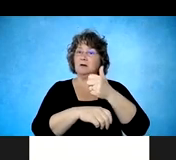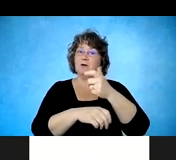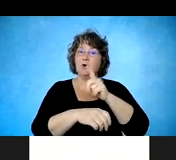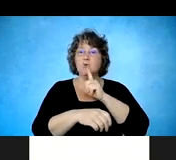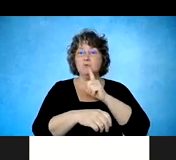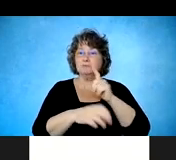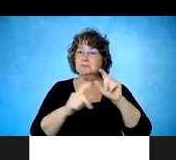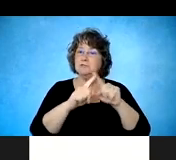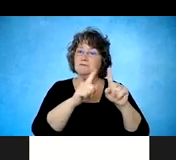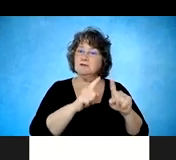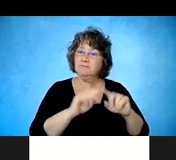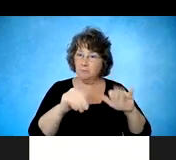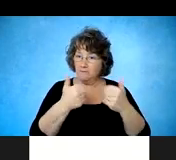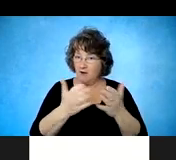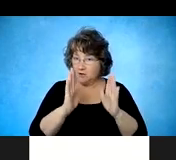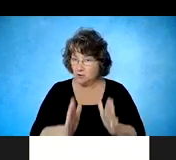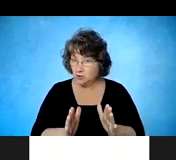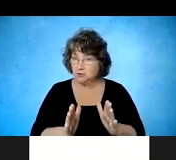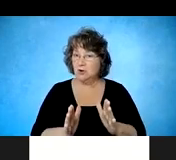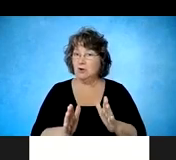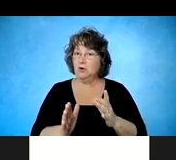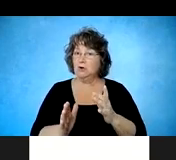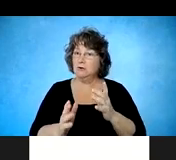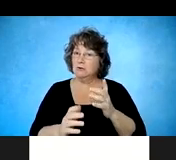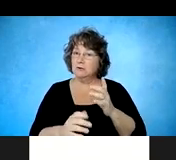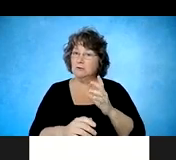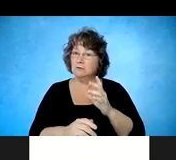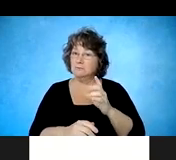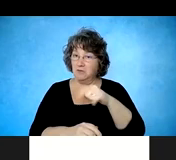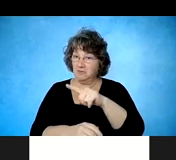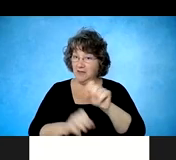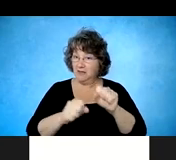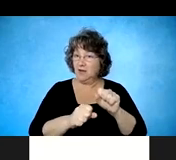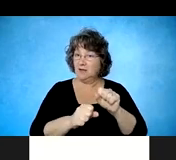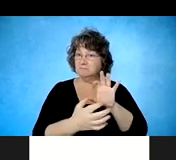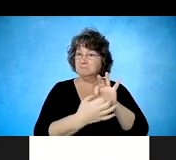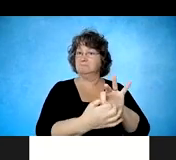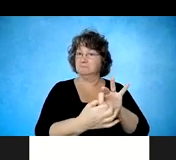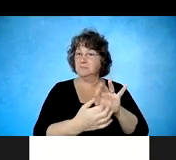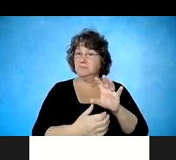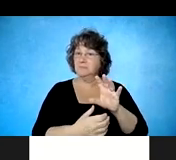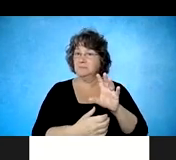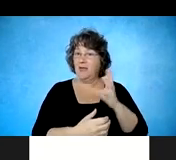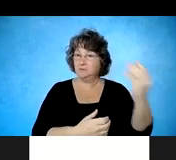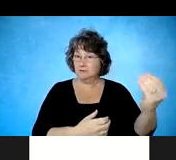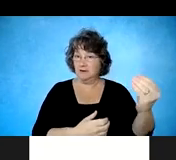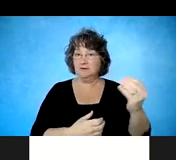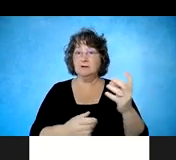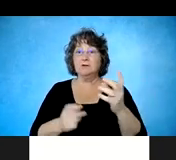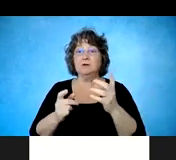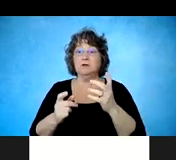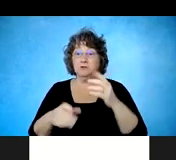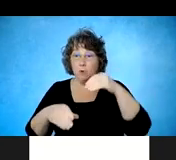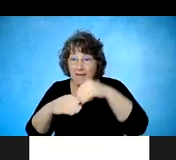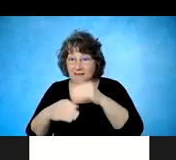leave the hospital. We instill a sense of hope that once they go home, they're not staying home, that